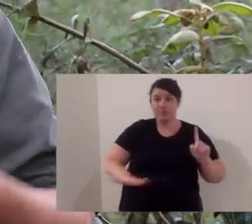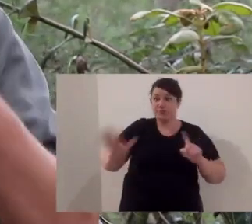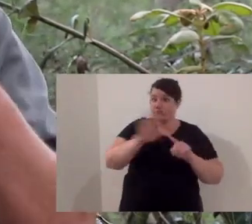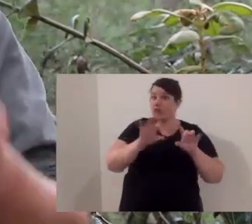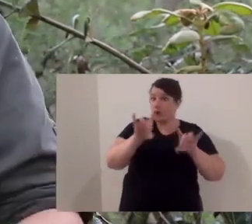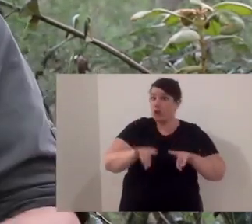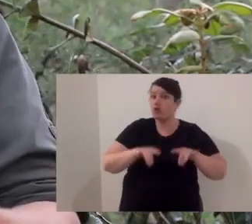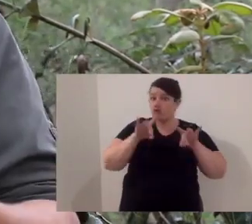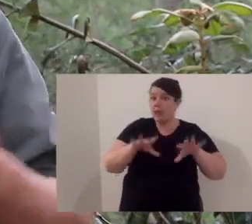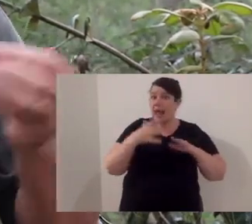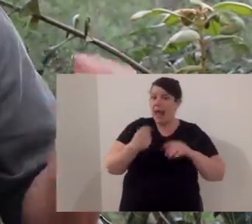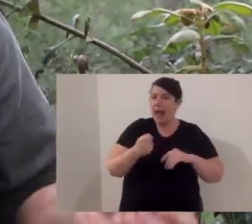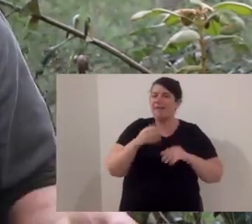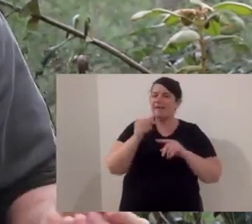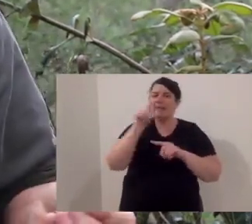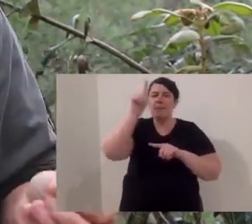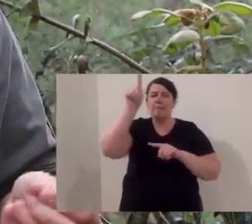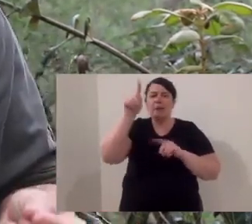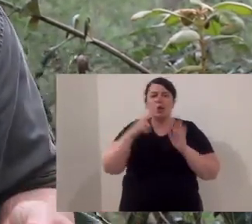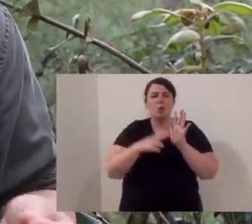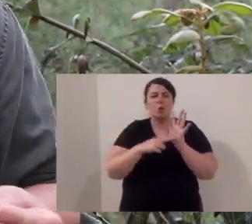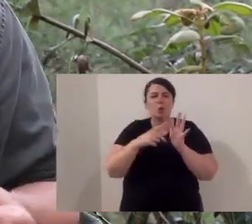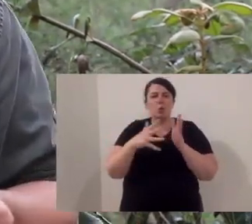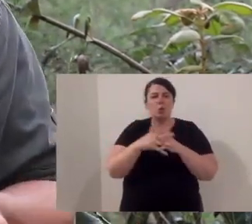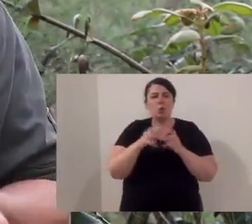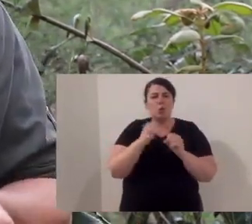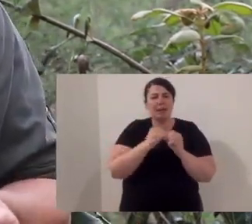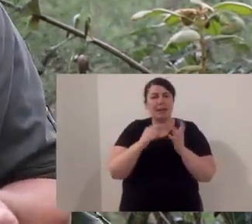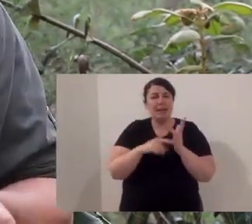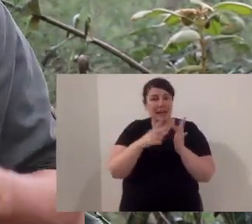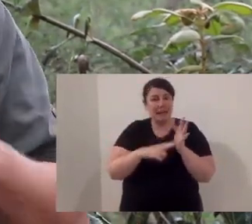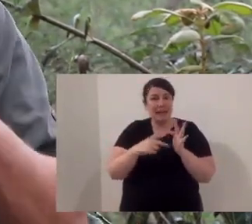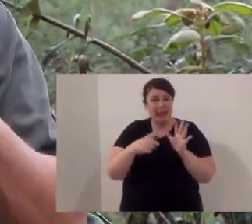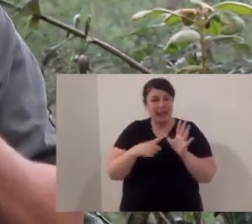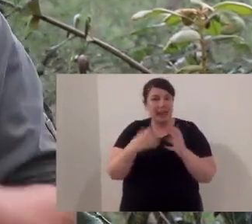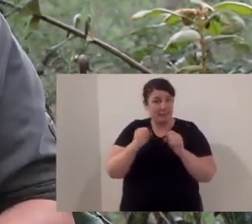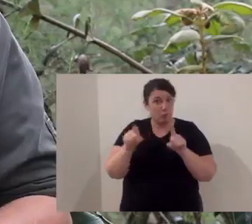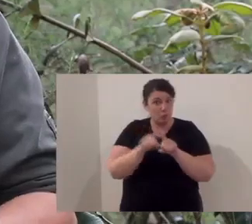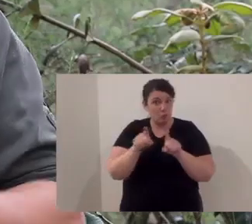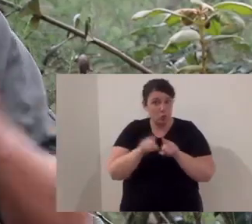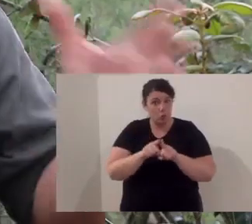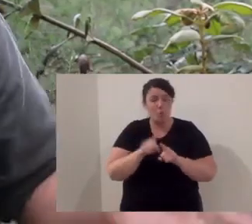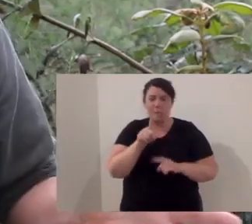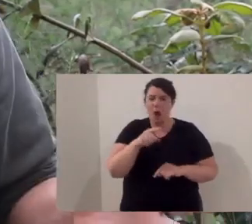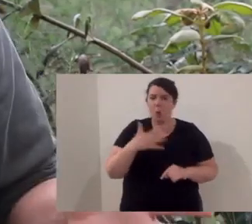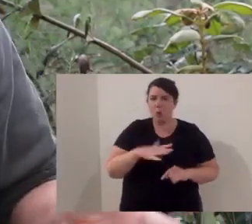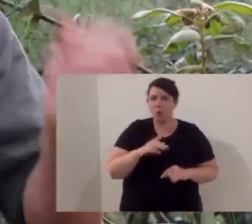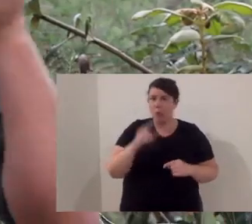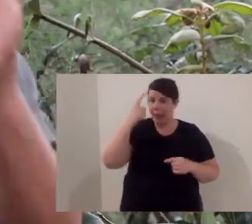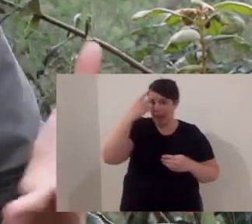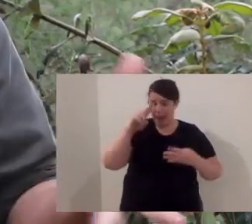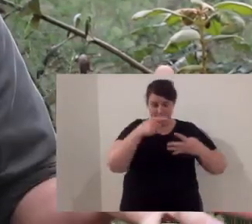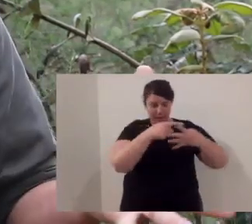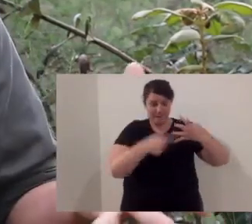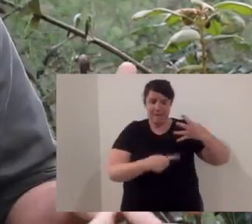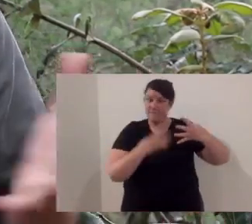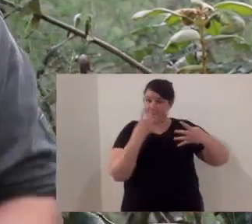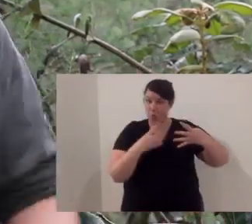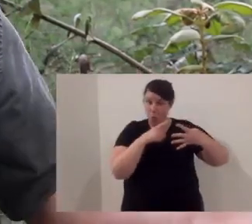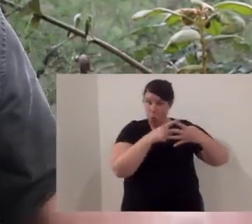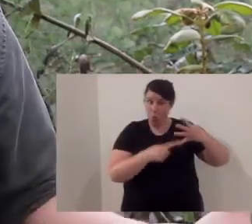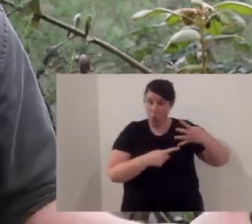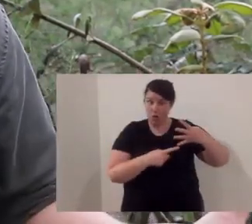species of quoll in Australia. There's another couple up in New Guinea. But of the Australian four species, what are they?